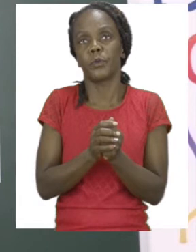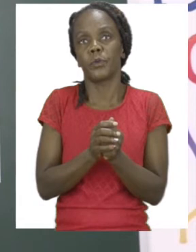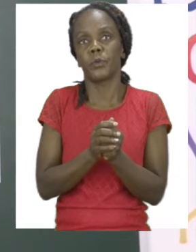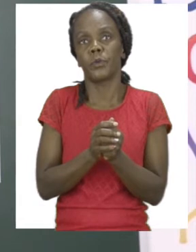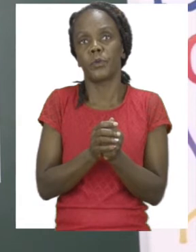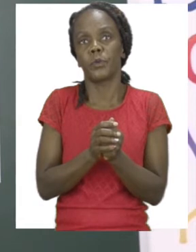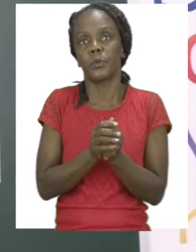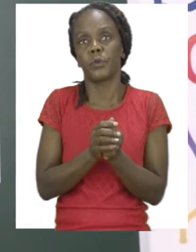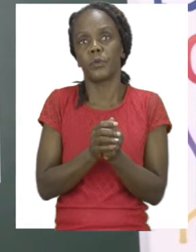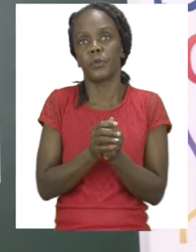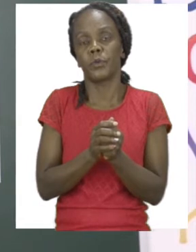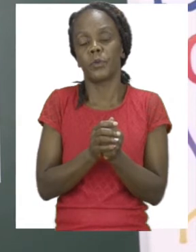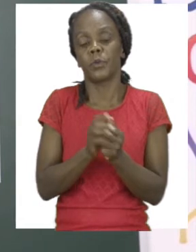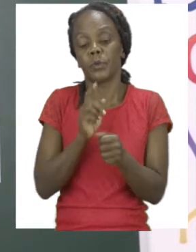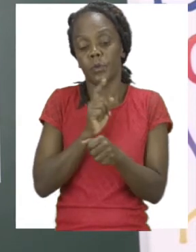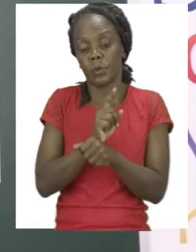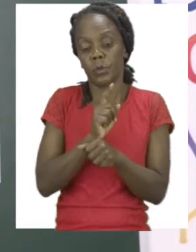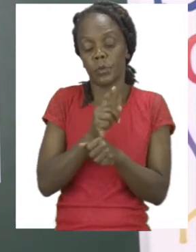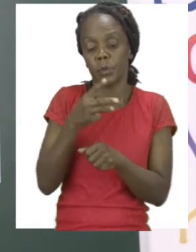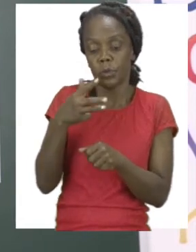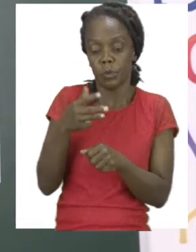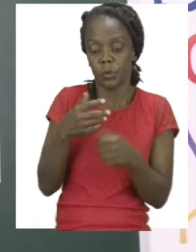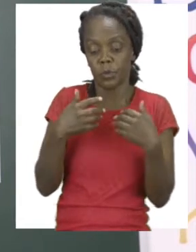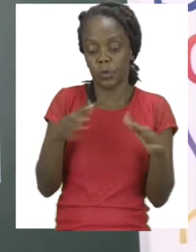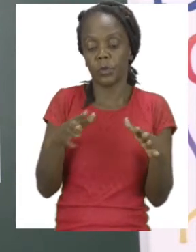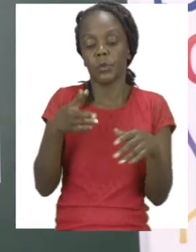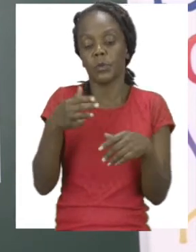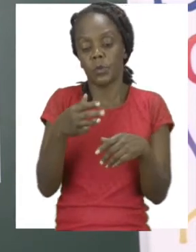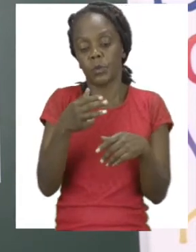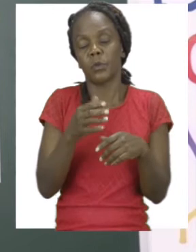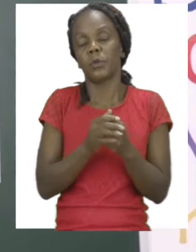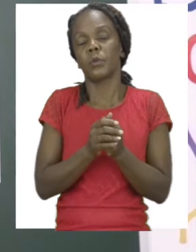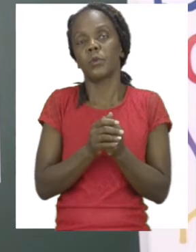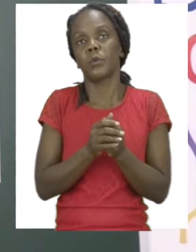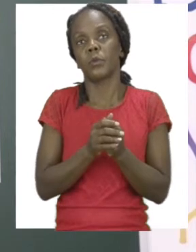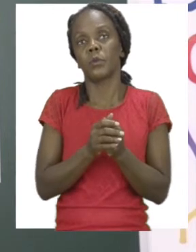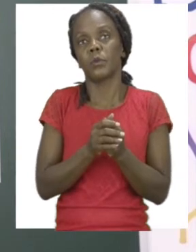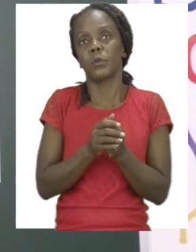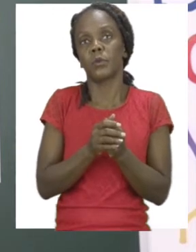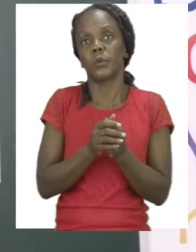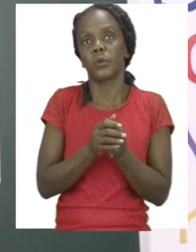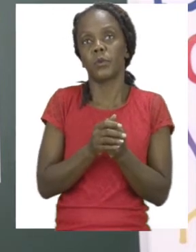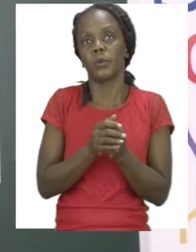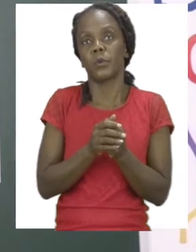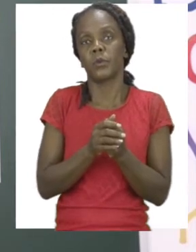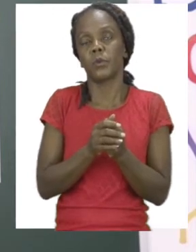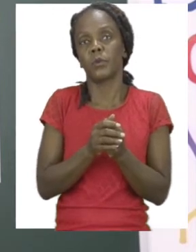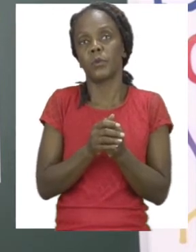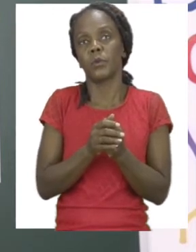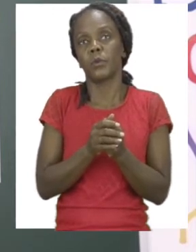cutting a few papers. You can also tear them with your hand, but I have decided to cut